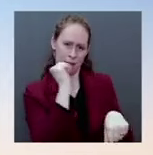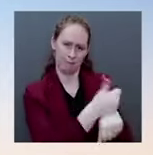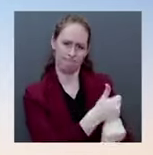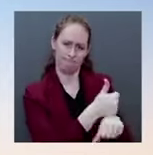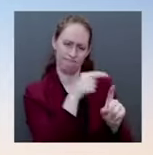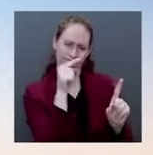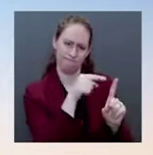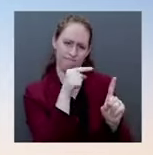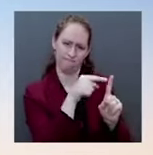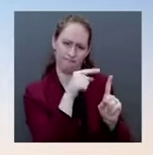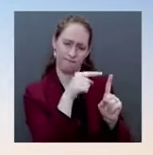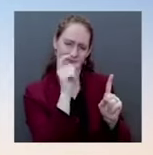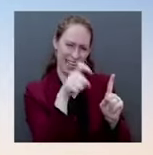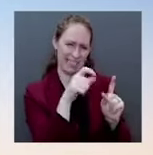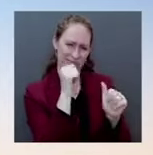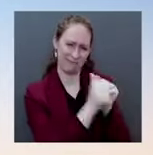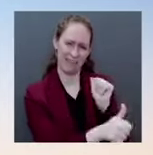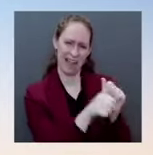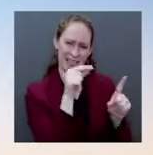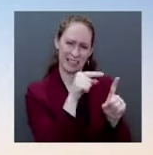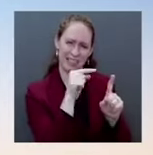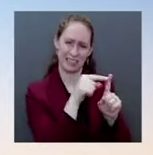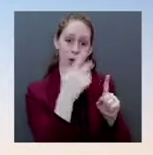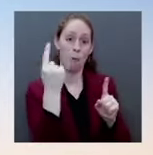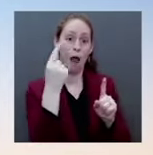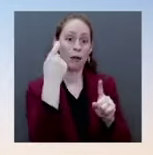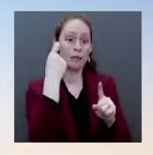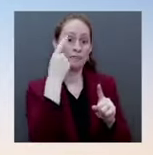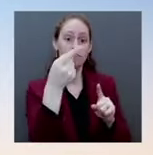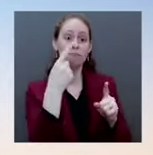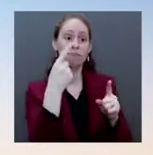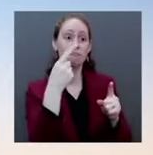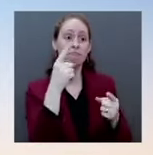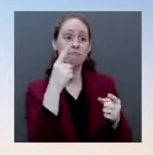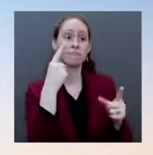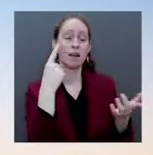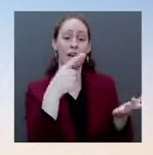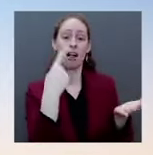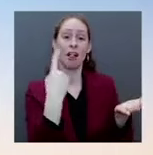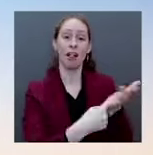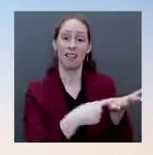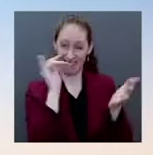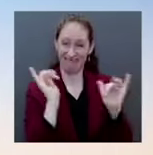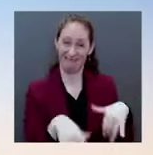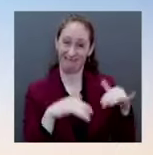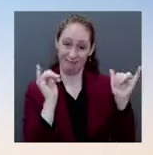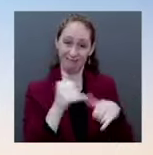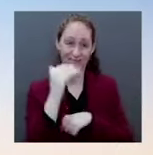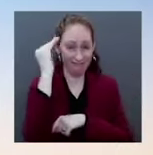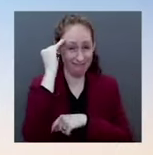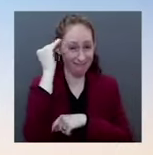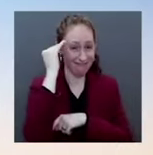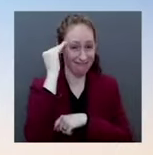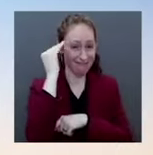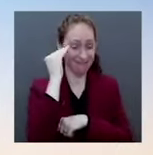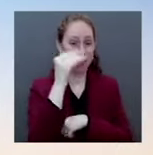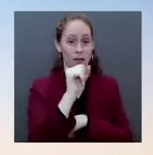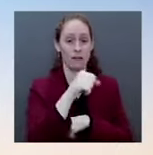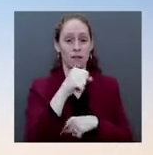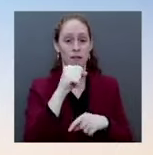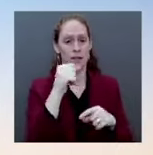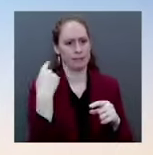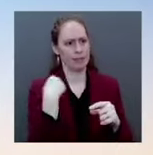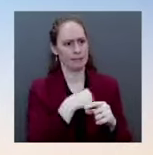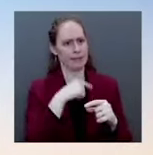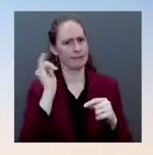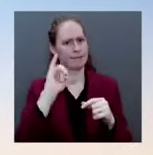identifying. So, and beyond that, we are looking at ways that we can unstick elements of the